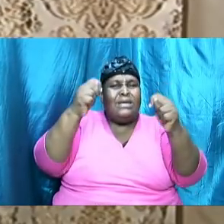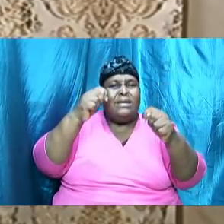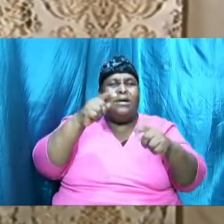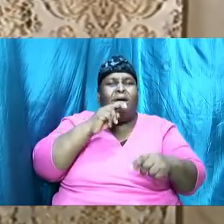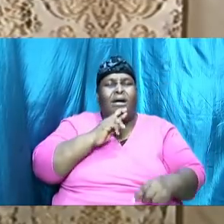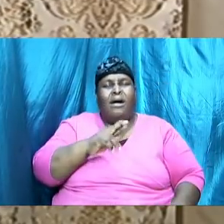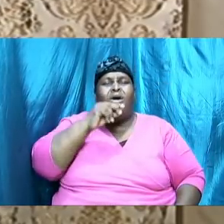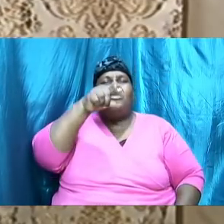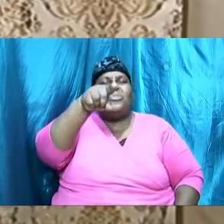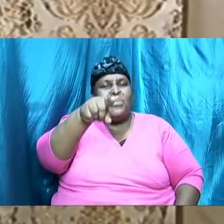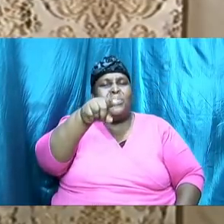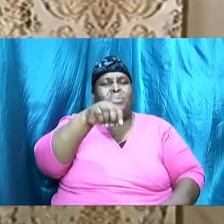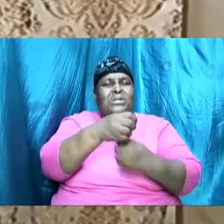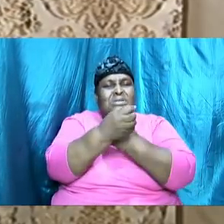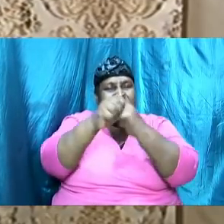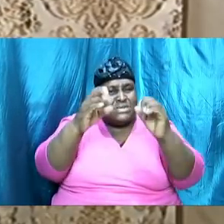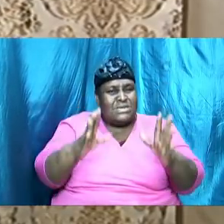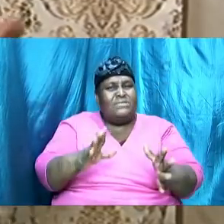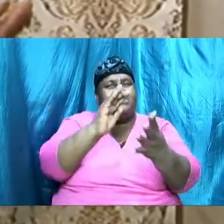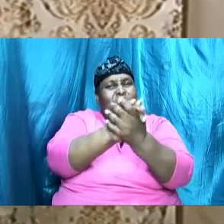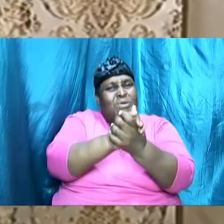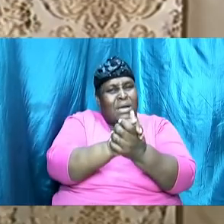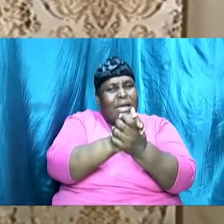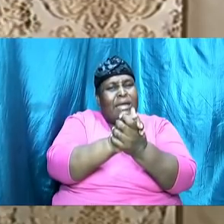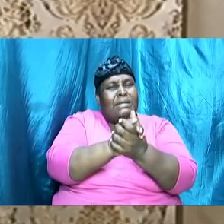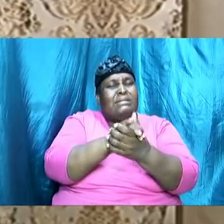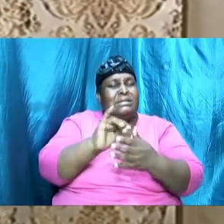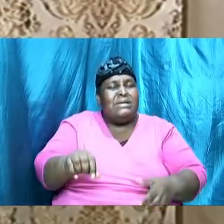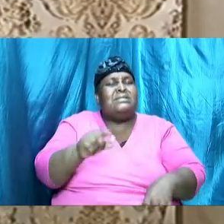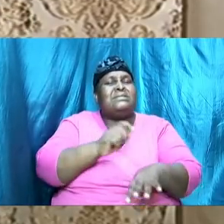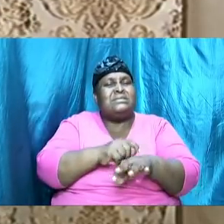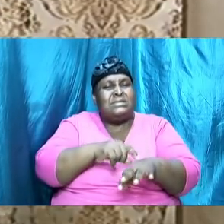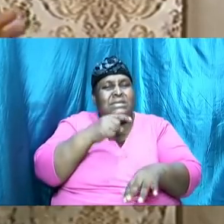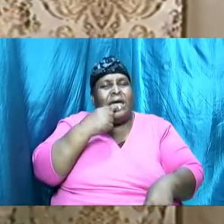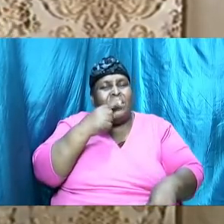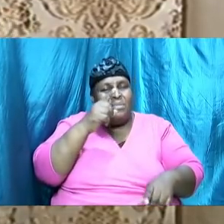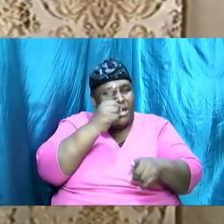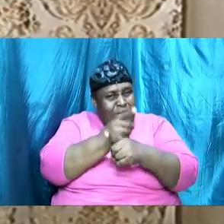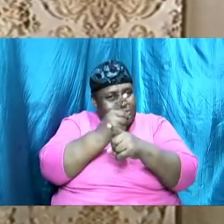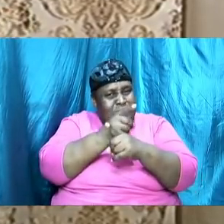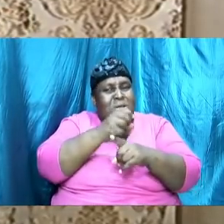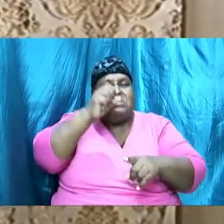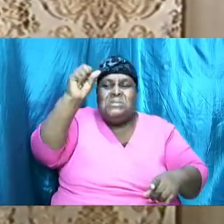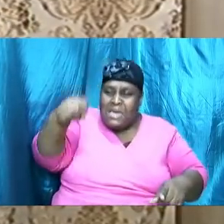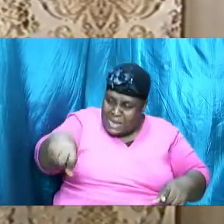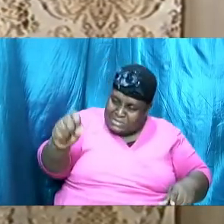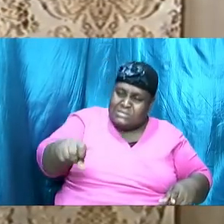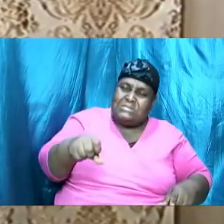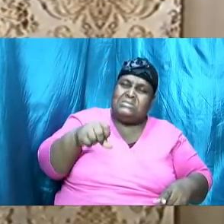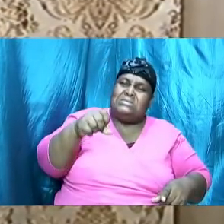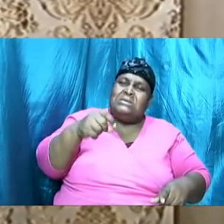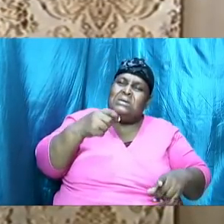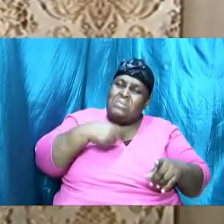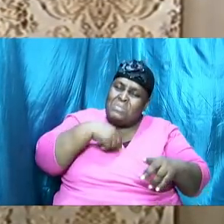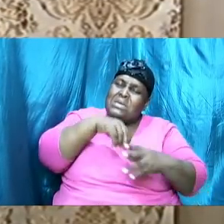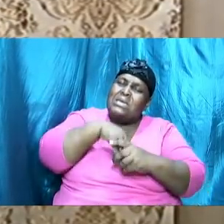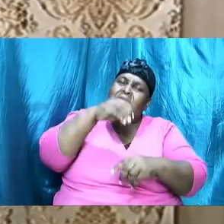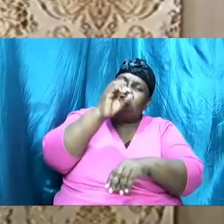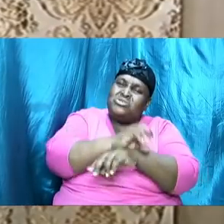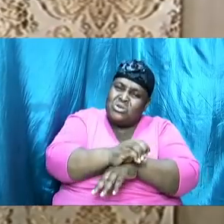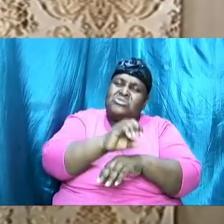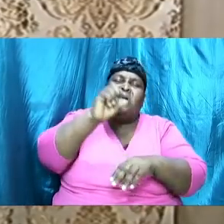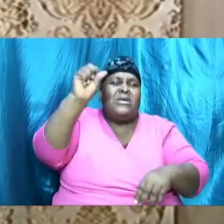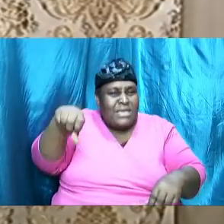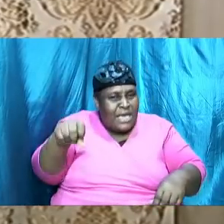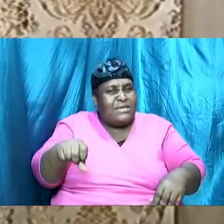at that time answer yes I'm in the church yes I am in the bride yes I am a part of the body